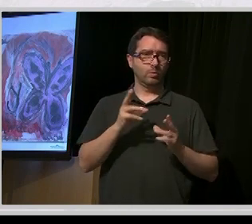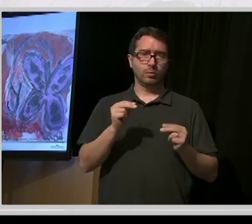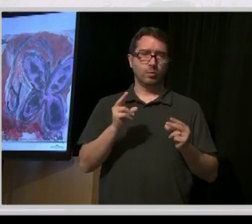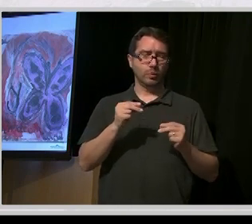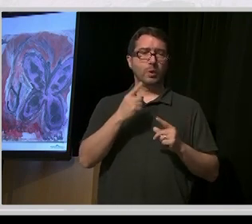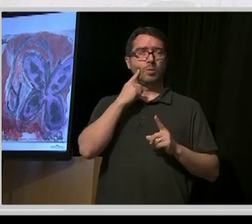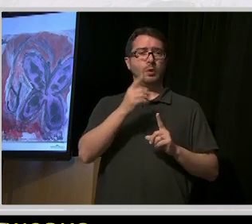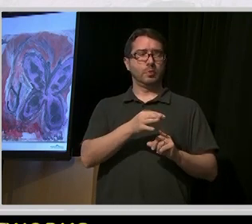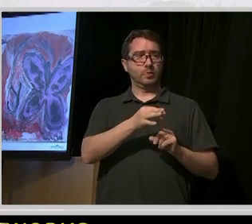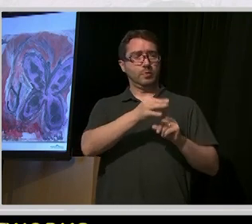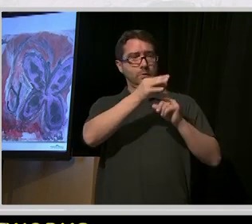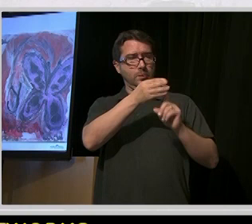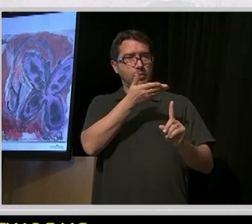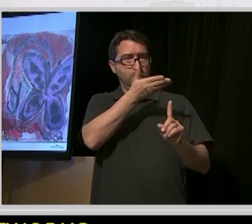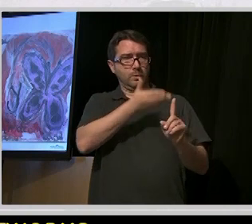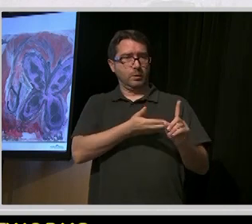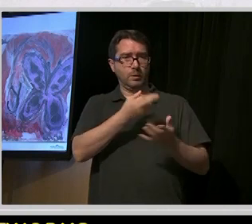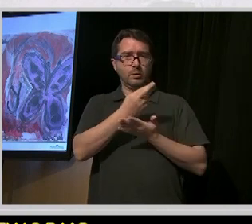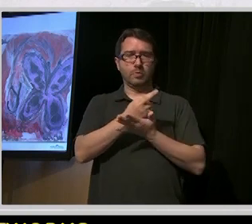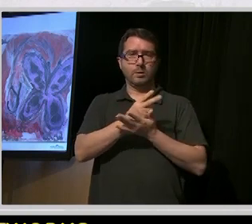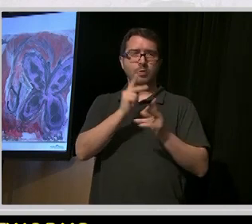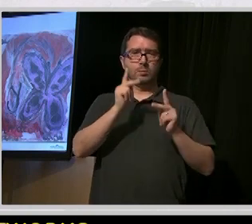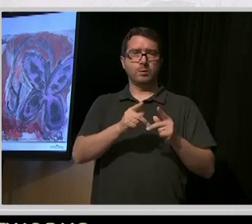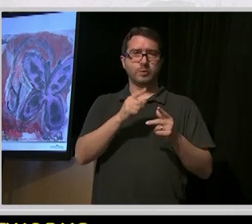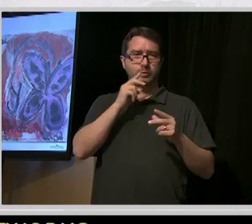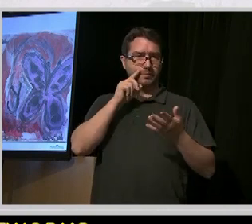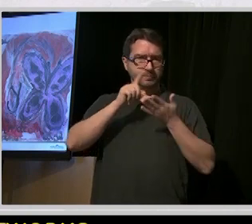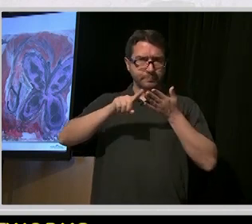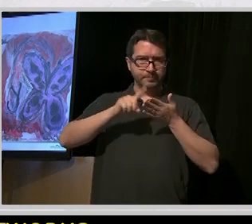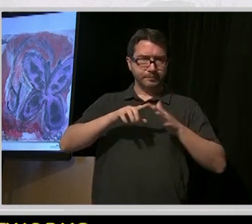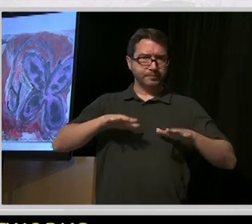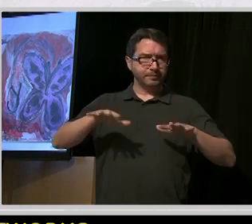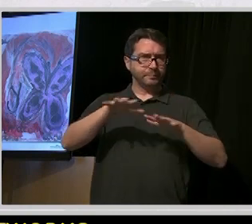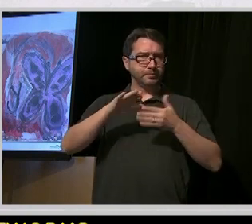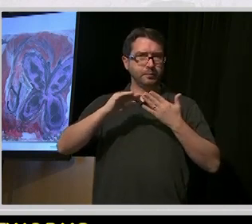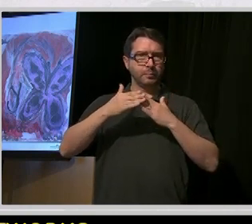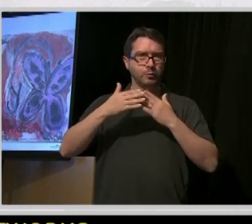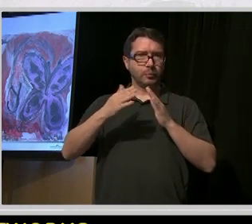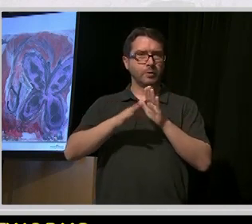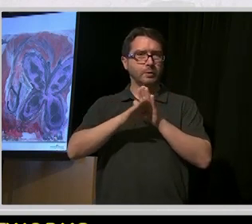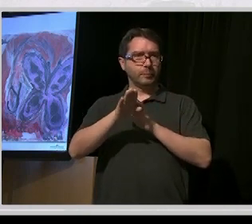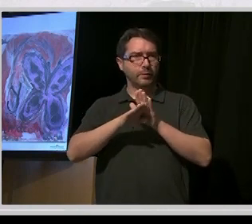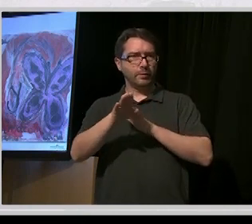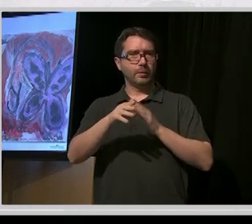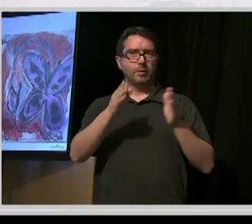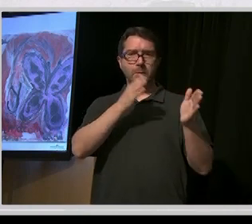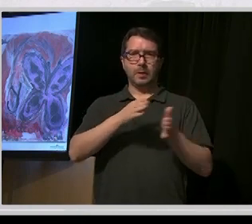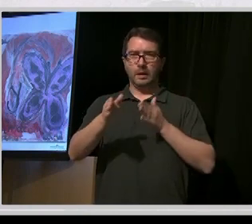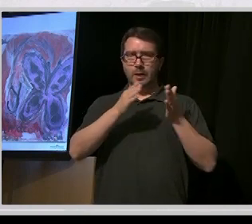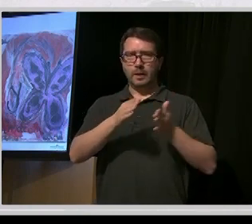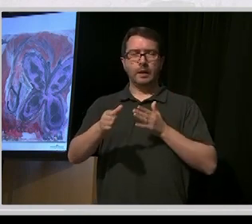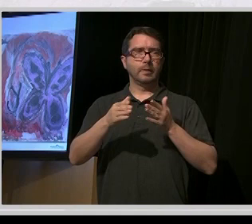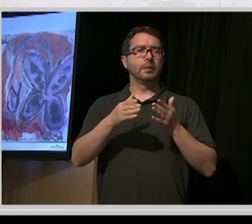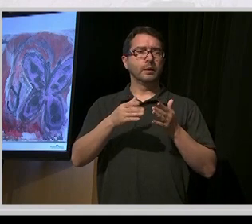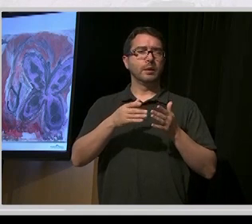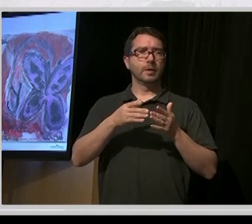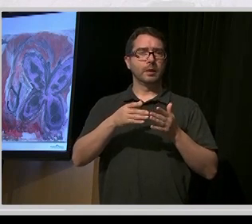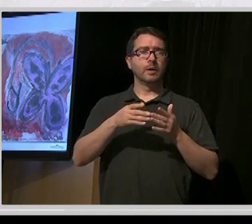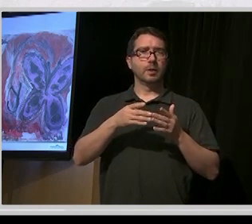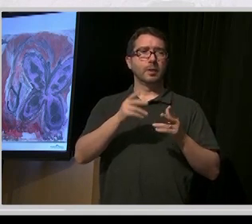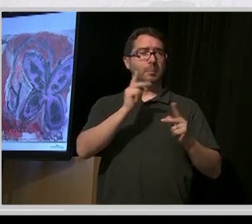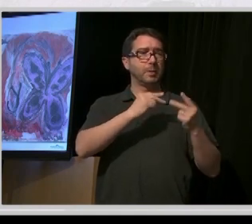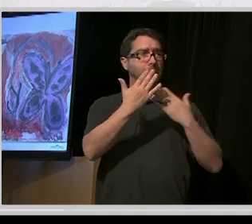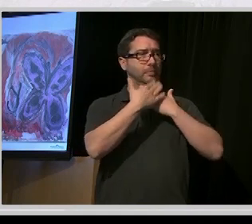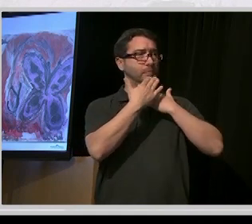person to help develop that. So the planner and the person figure out what they want. They can talk to the resource. This is what we need